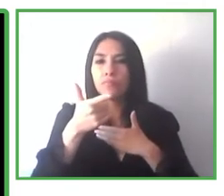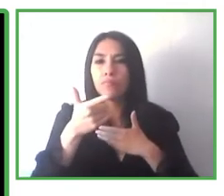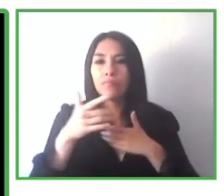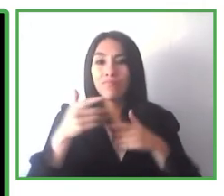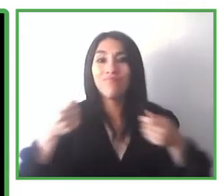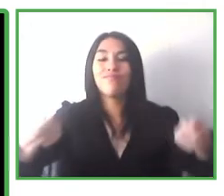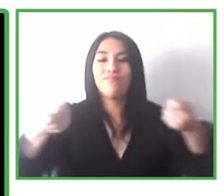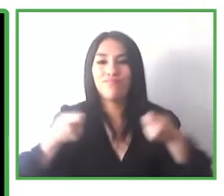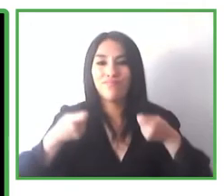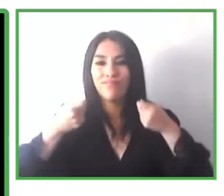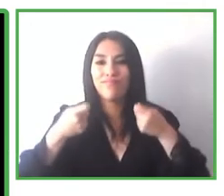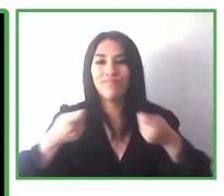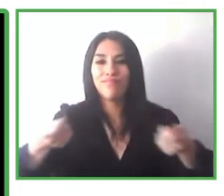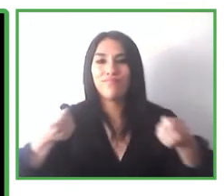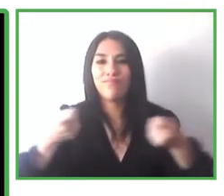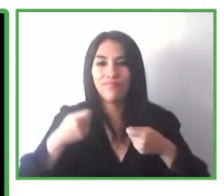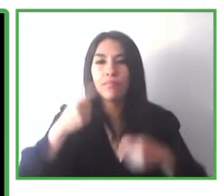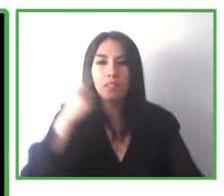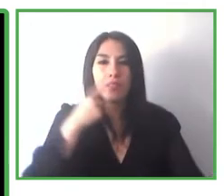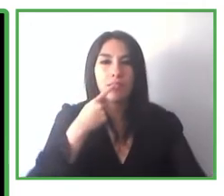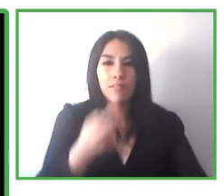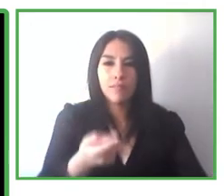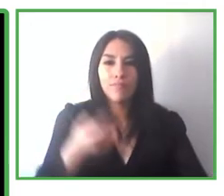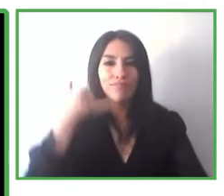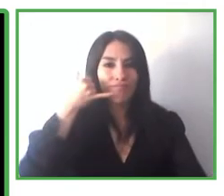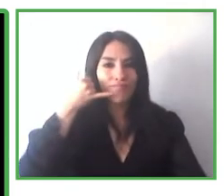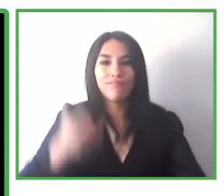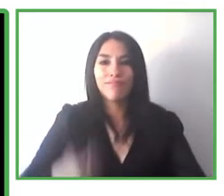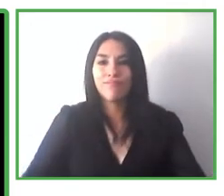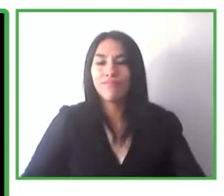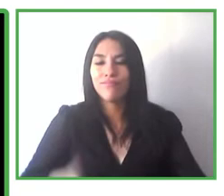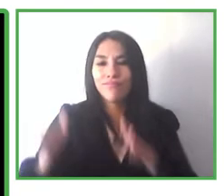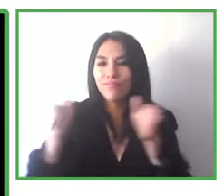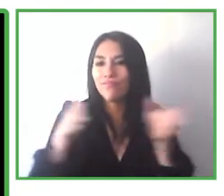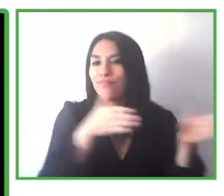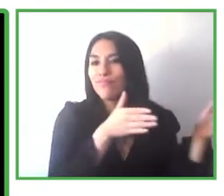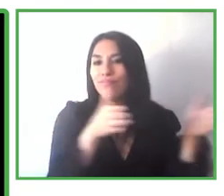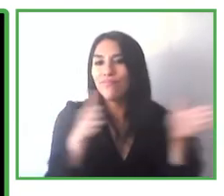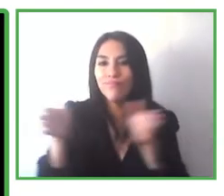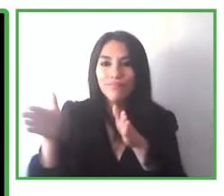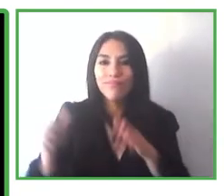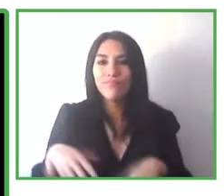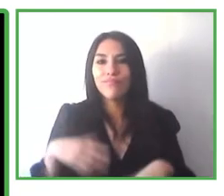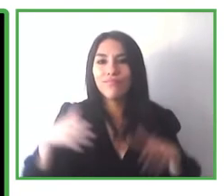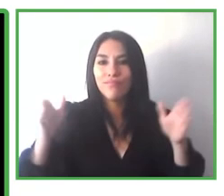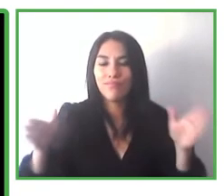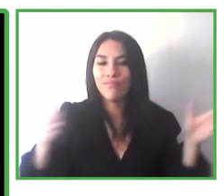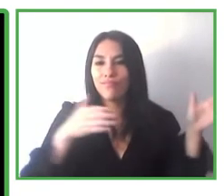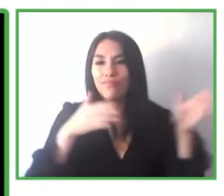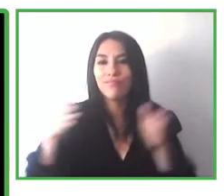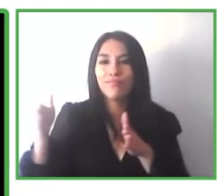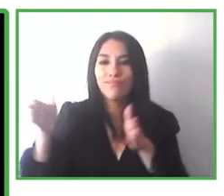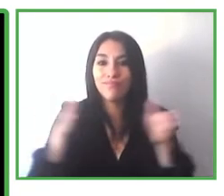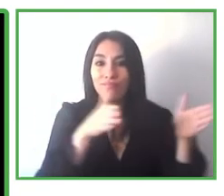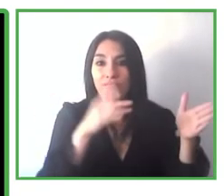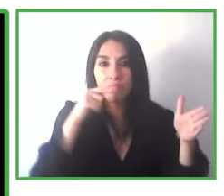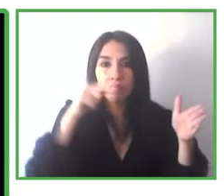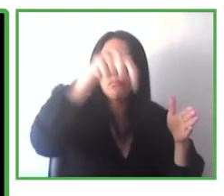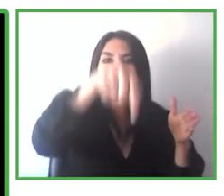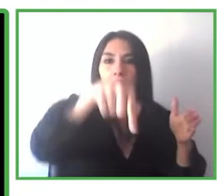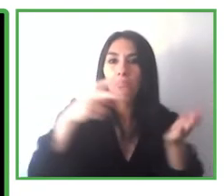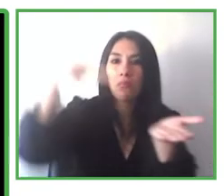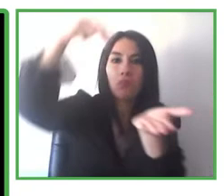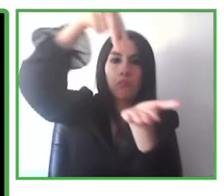users. So they tell you that you need to go around because the elevators that you can use are in the other way.